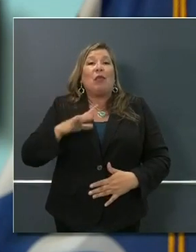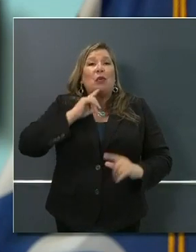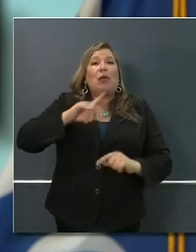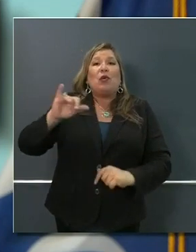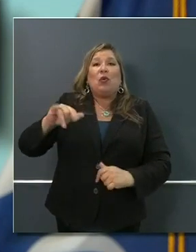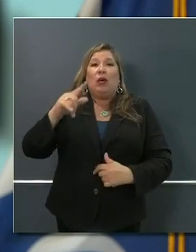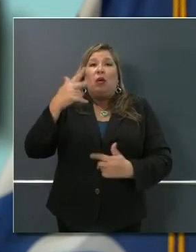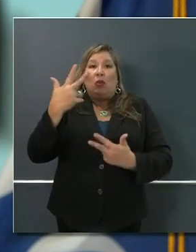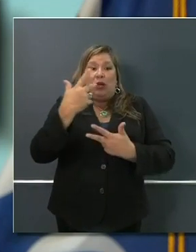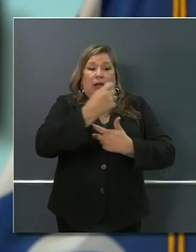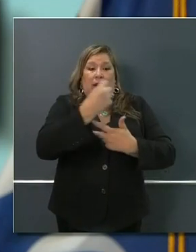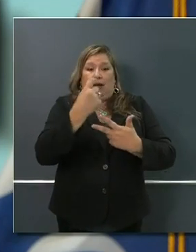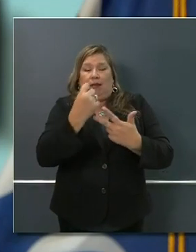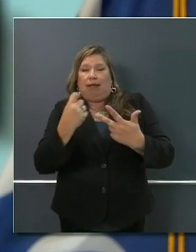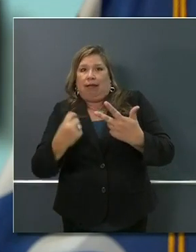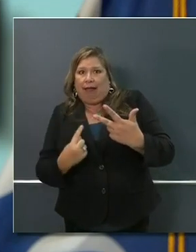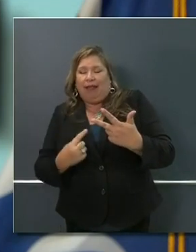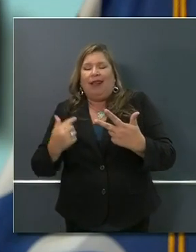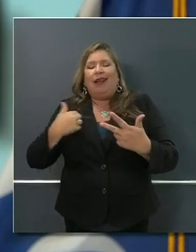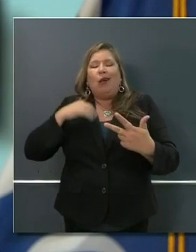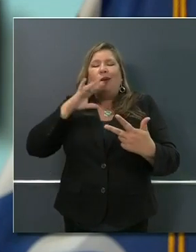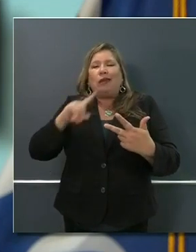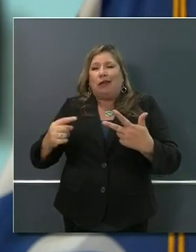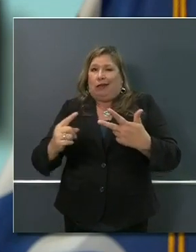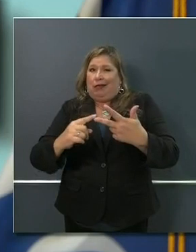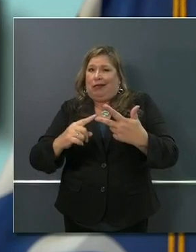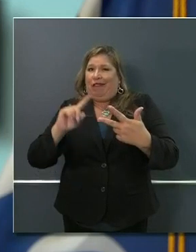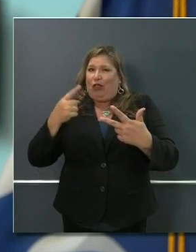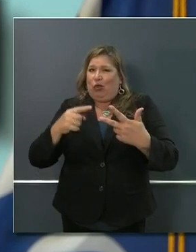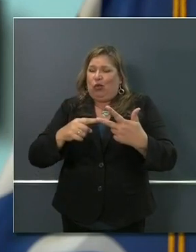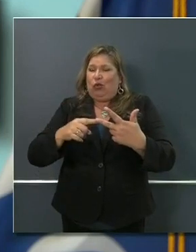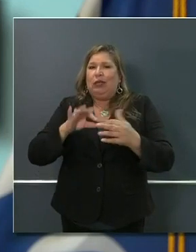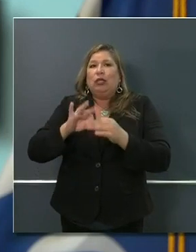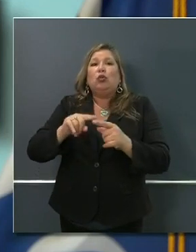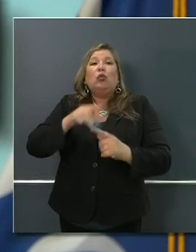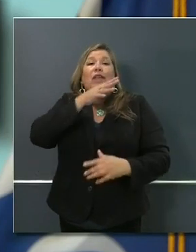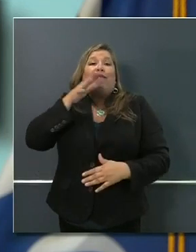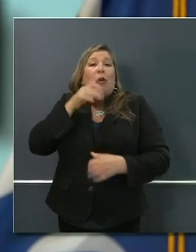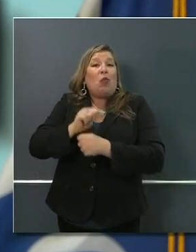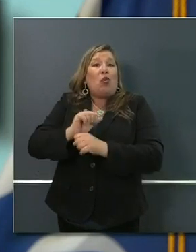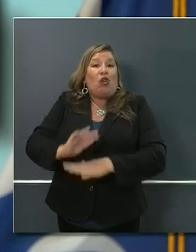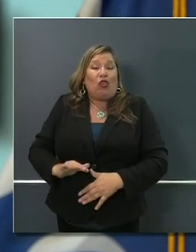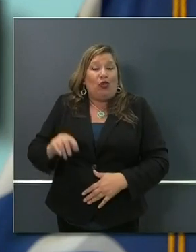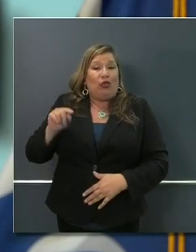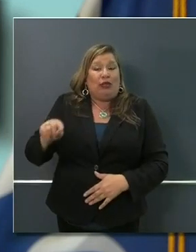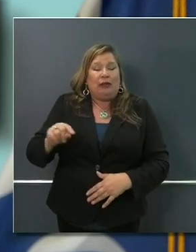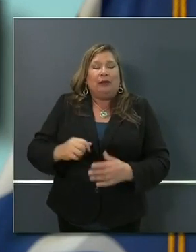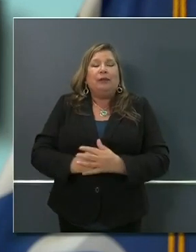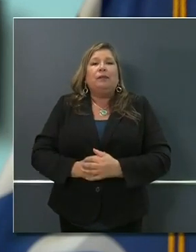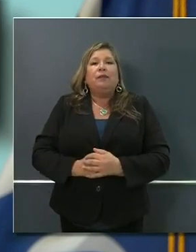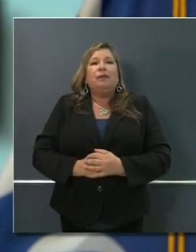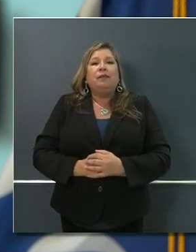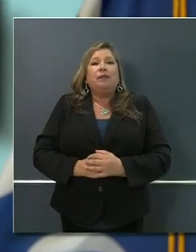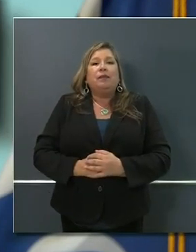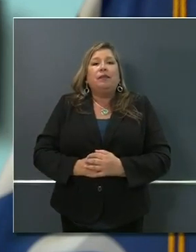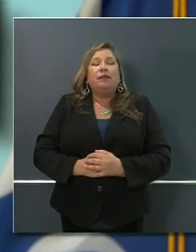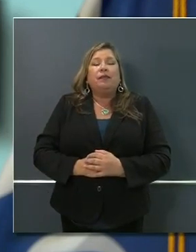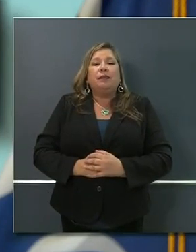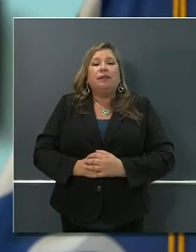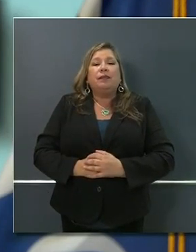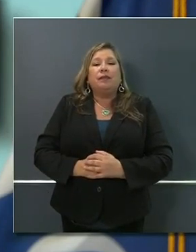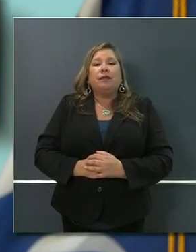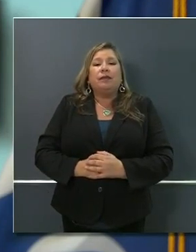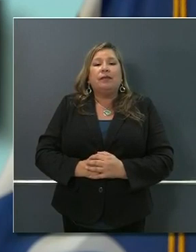last, and we'll go backwards. As it relates to farm workers, this program doesn't in any particular sense